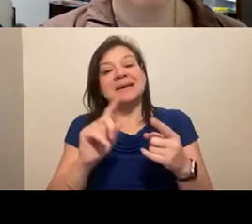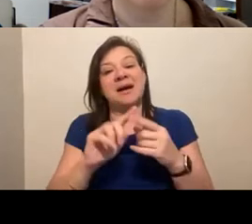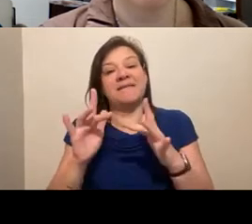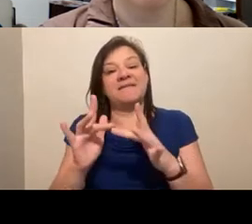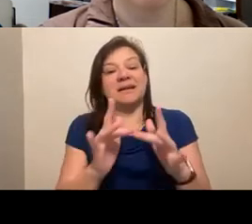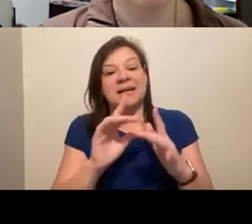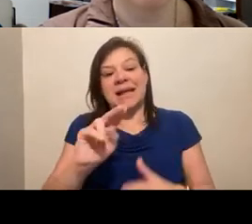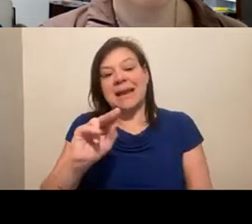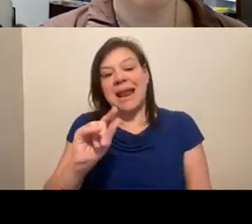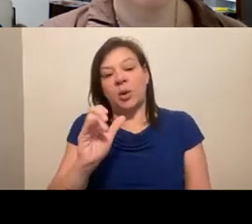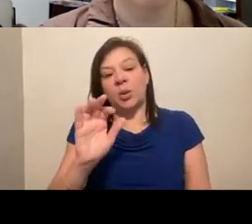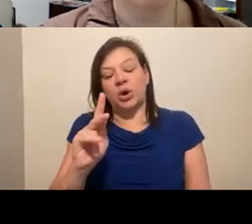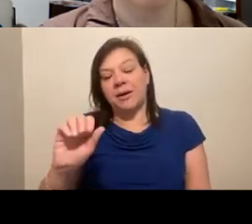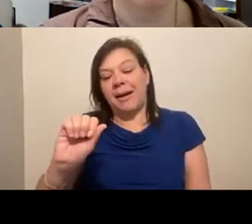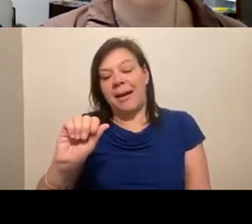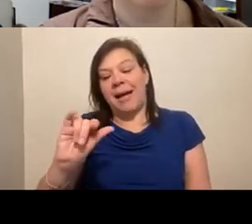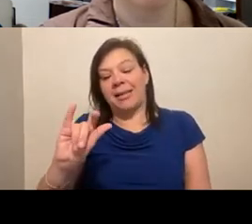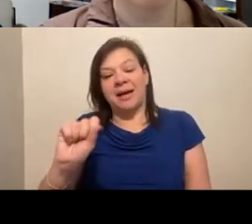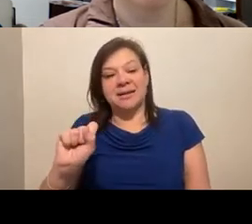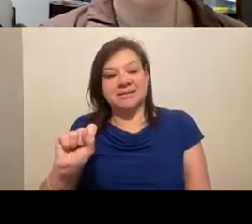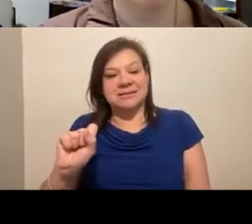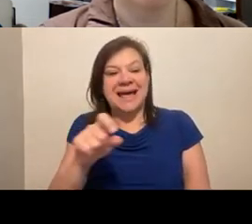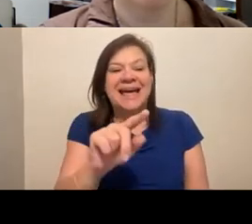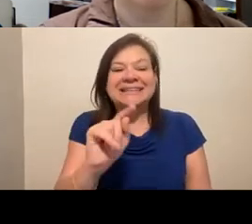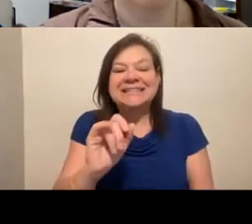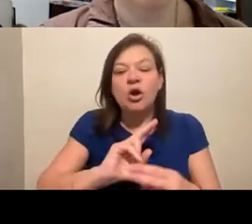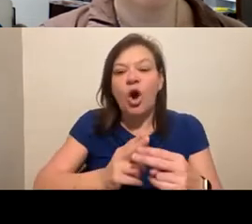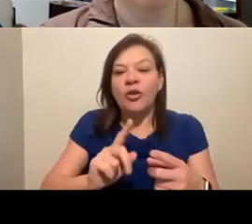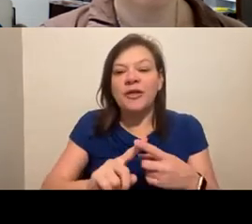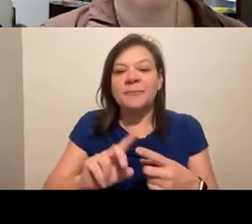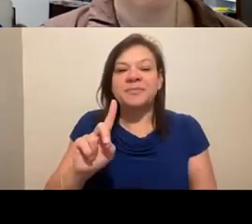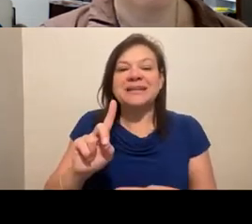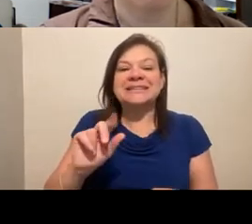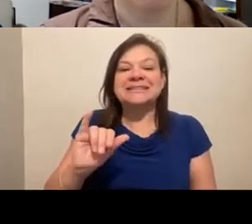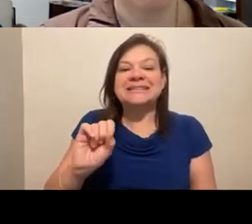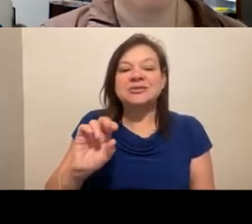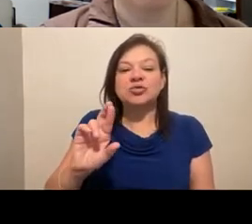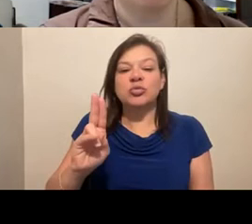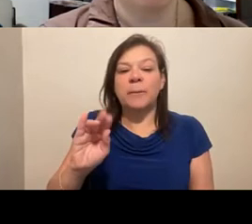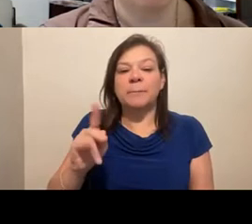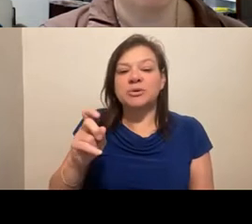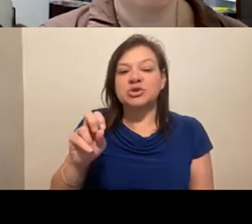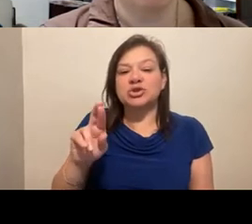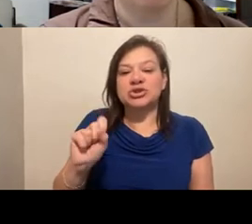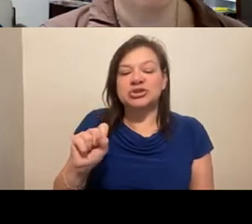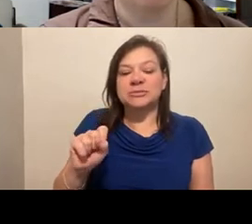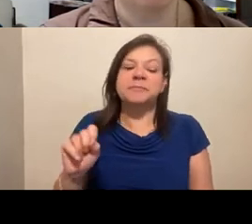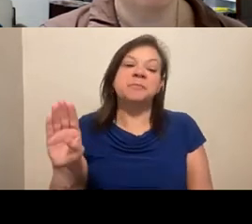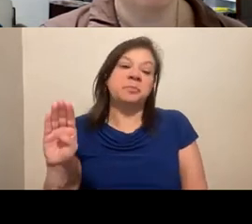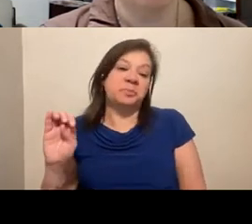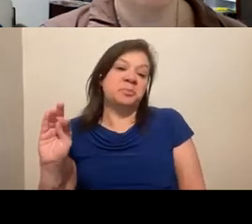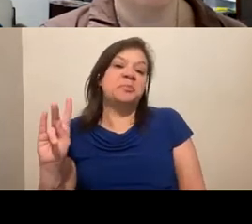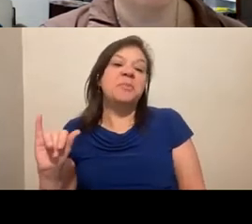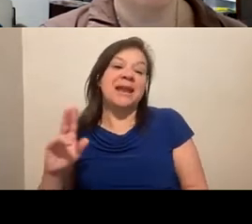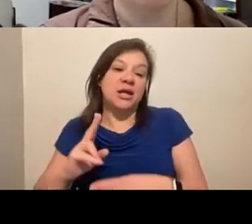allies, or as Tina called them, and I love this disruptors. Betty has often called us